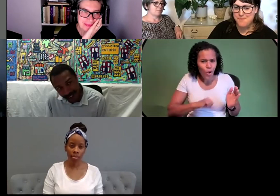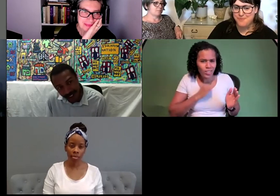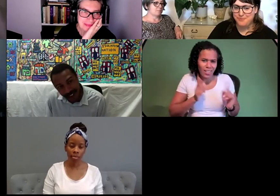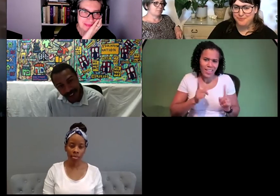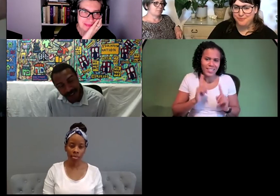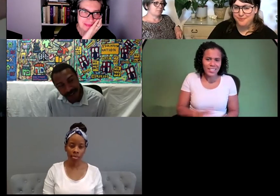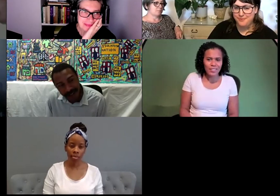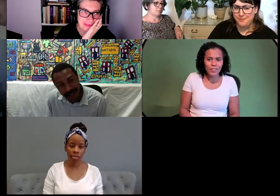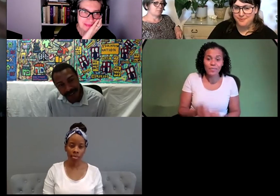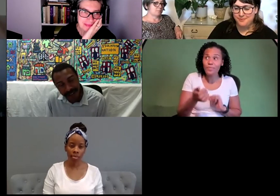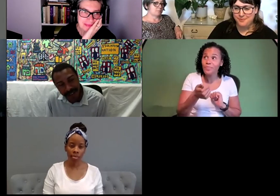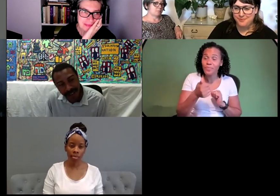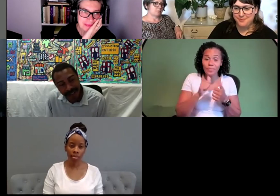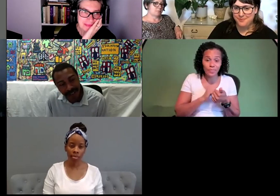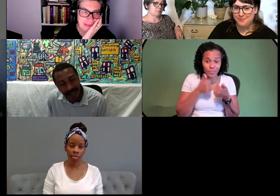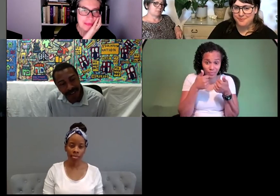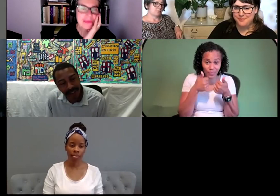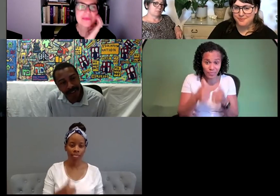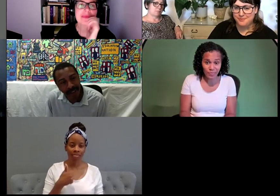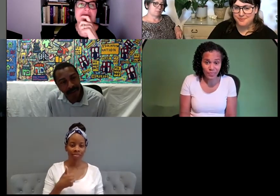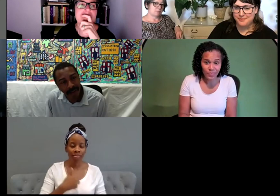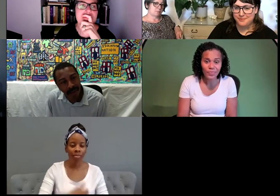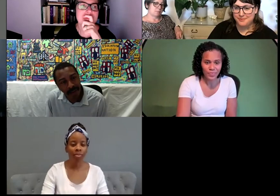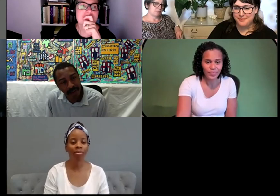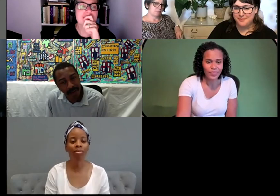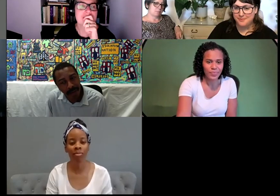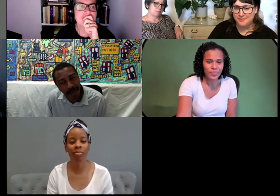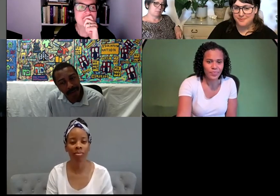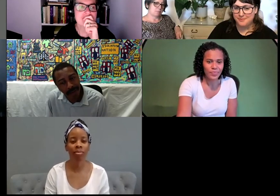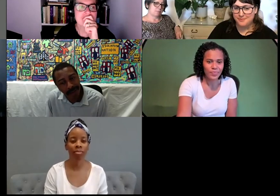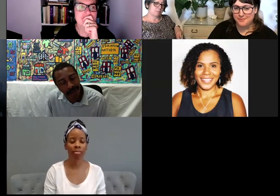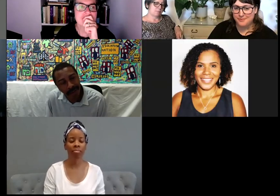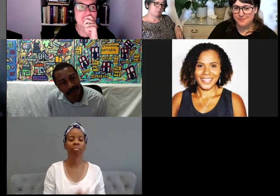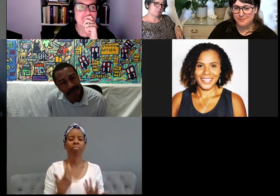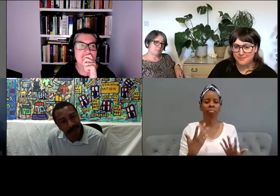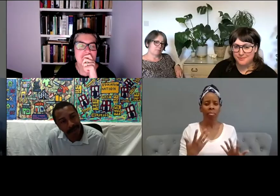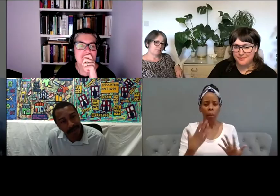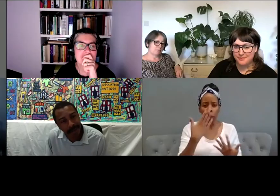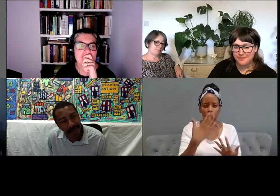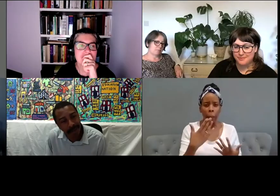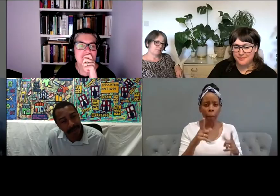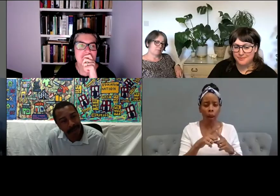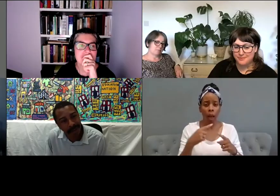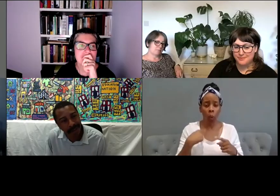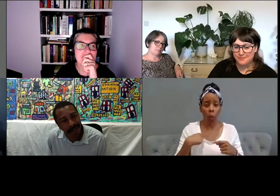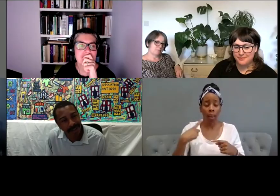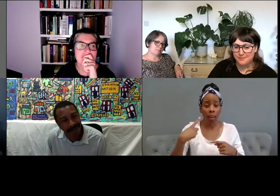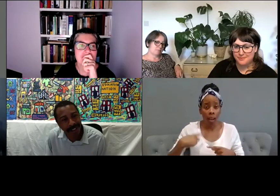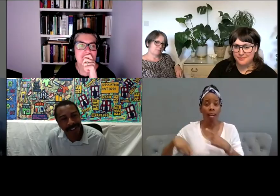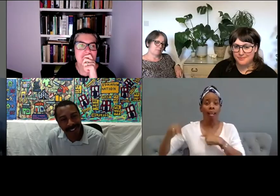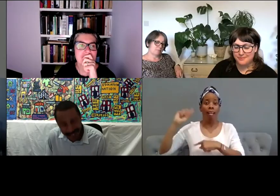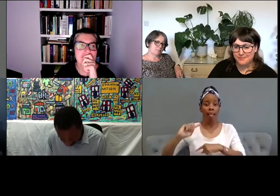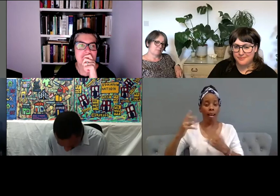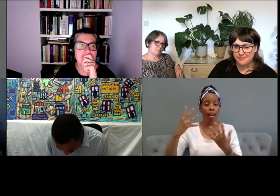yeah and it's kind of it's almost like we've come all the way back to you know 1948 and kind of